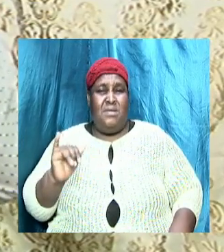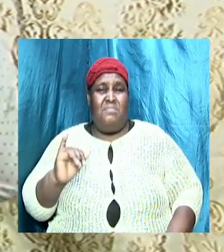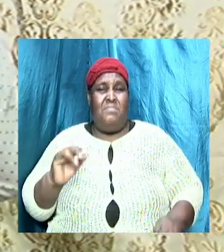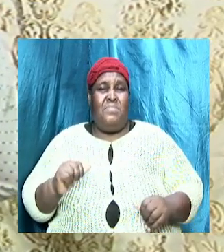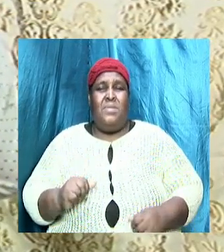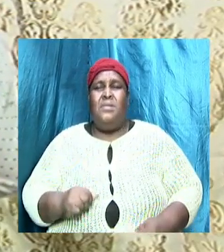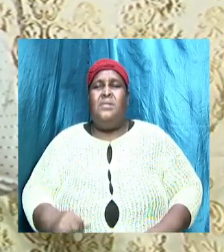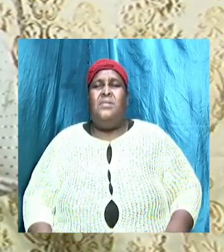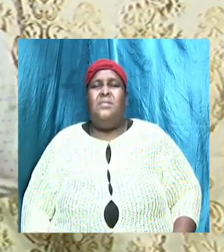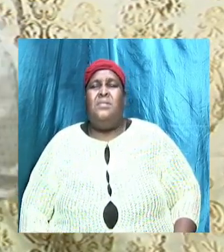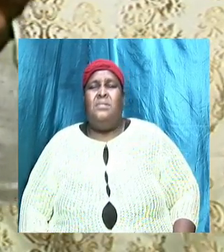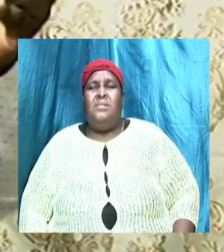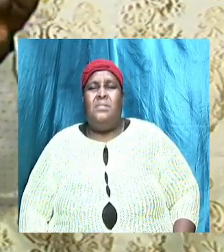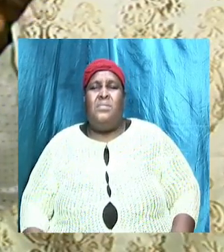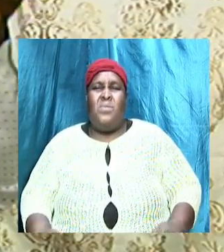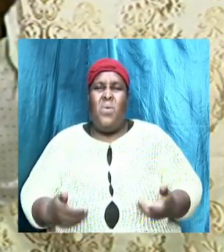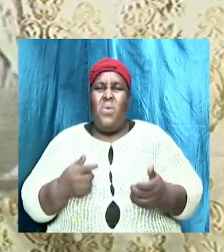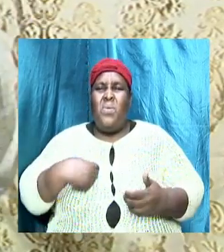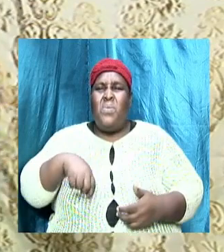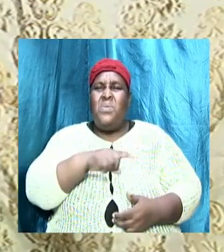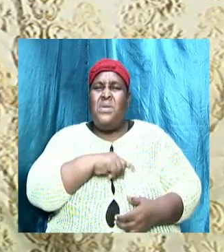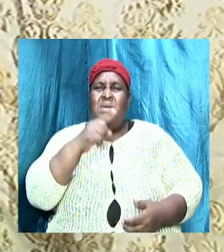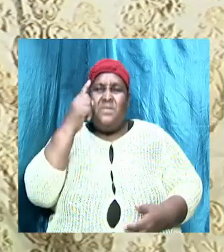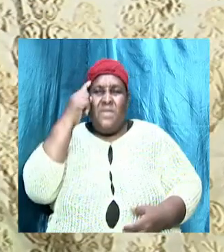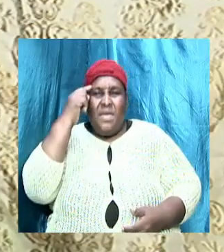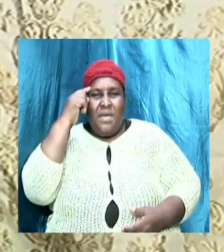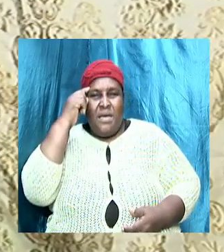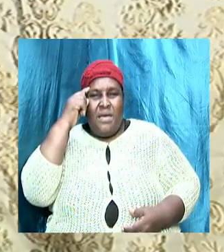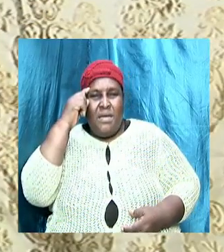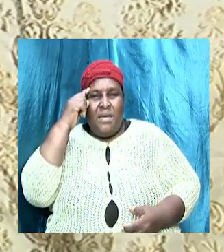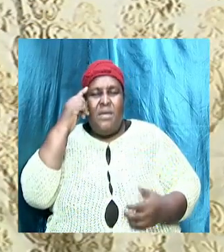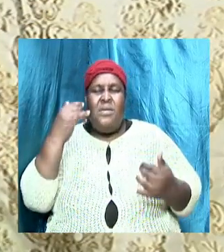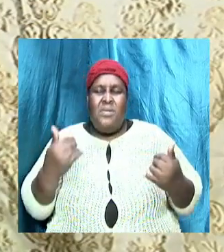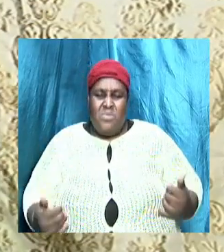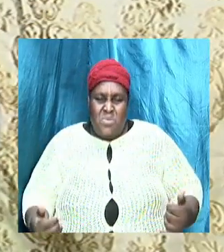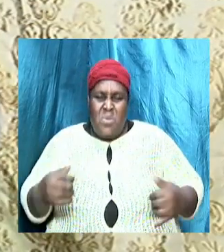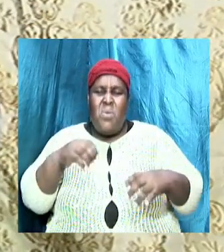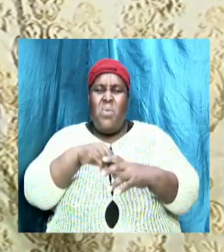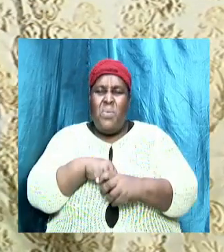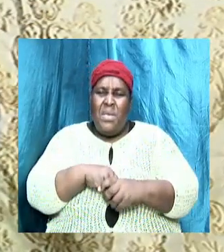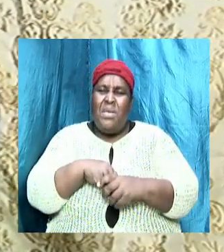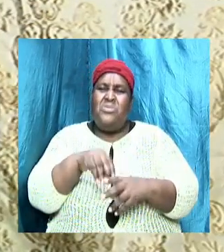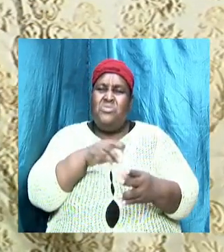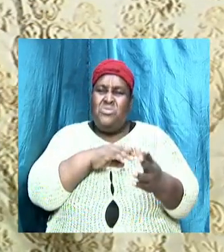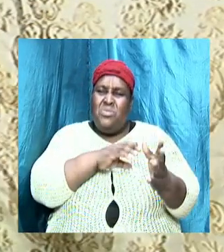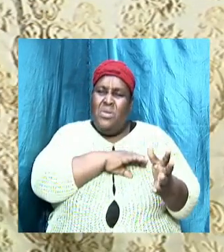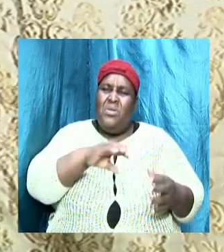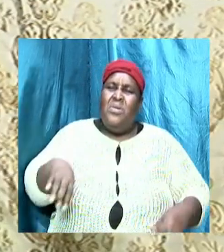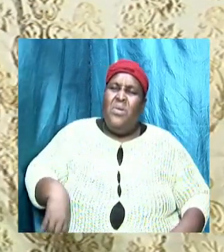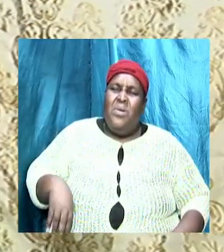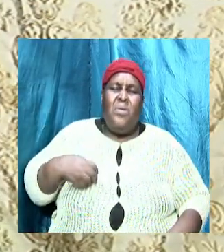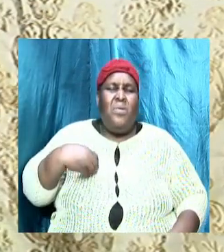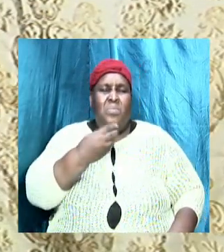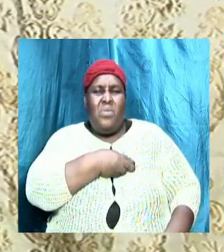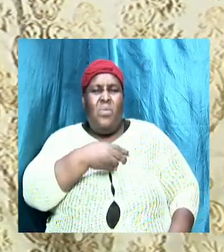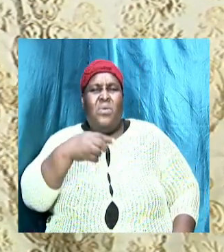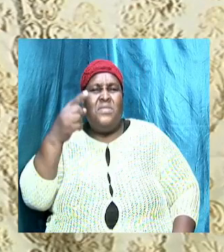we think but know that we are in Christ our thinking is different